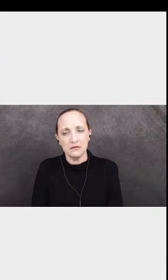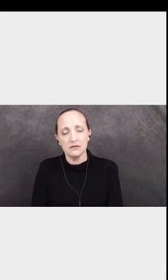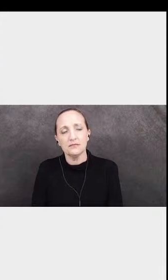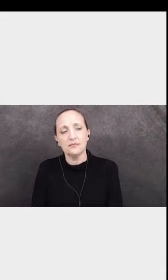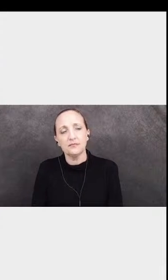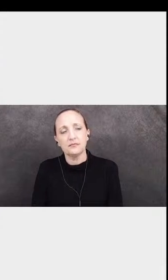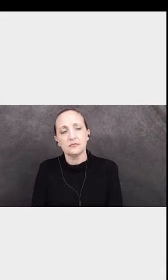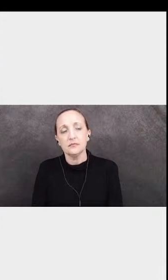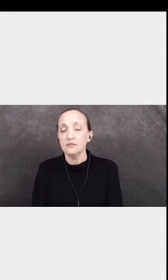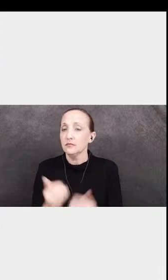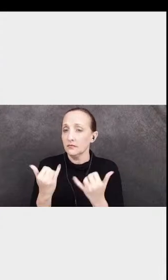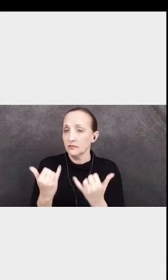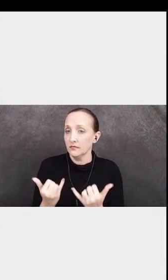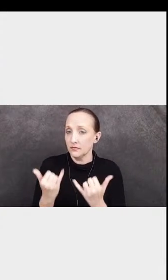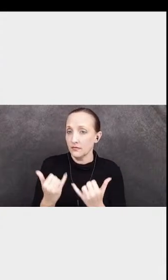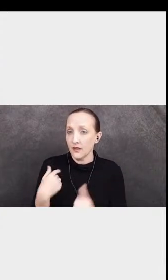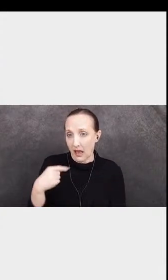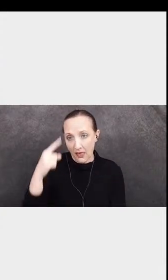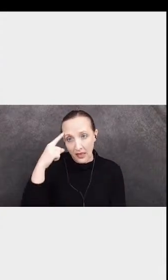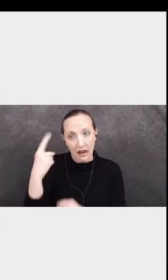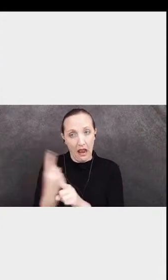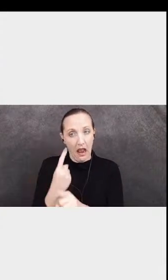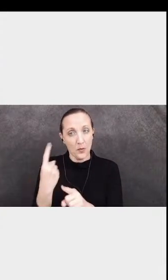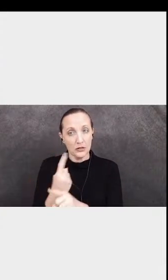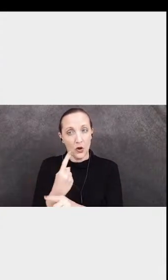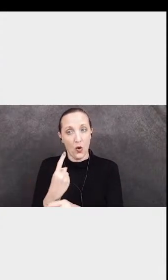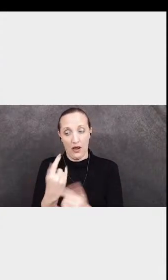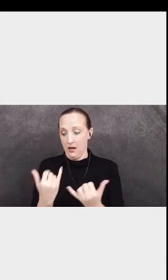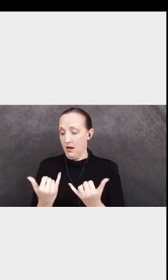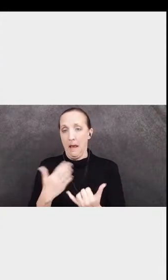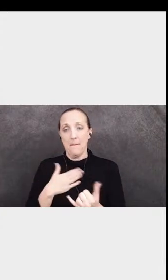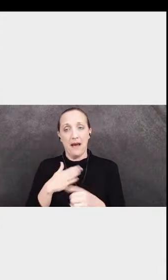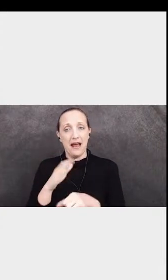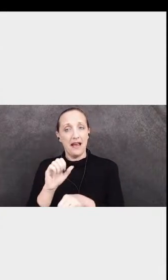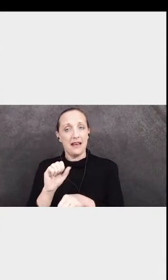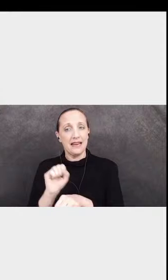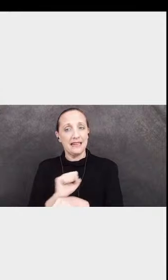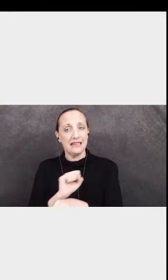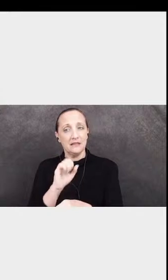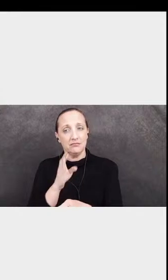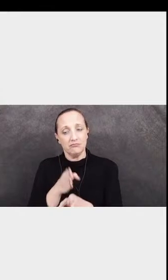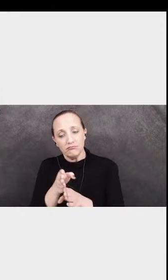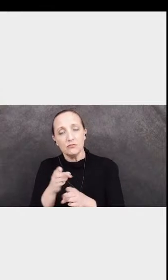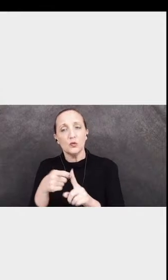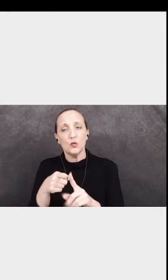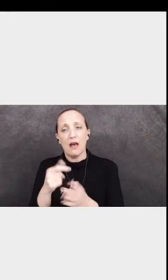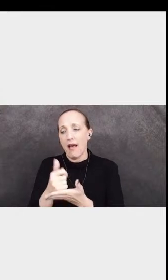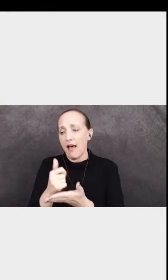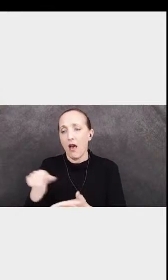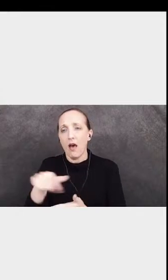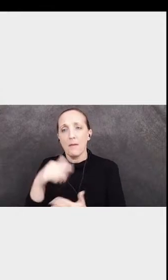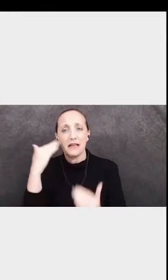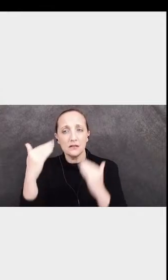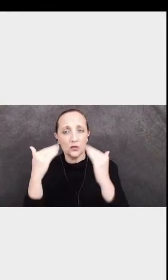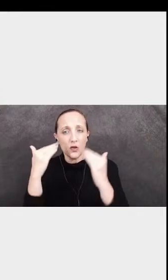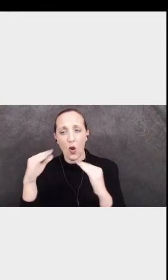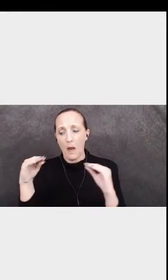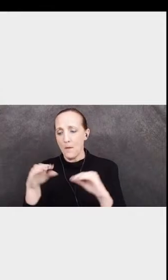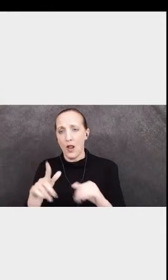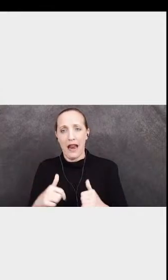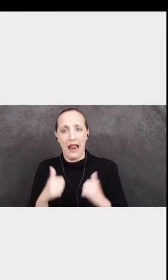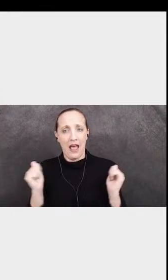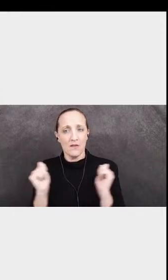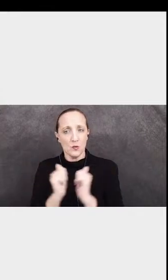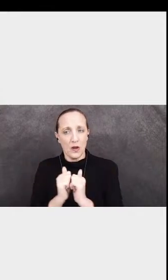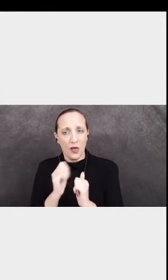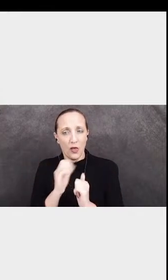So, particularly now, I think it's apropos being in an industry where I am helping grownups put their lives back together and turn things around. I recognize